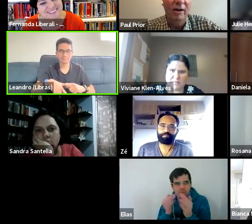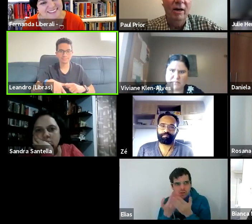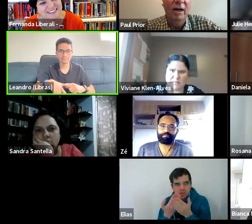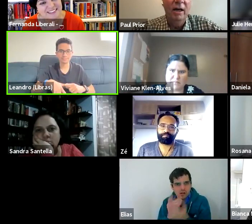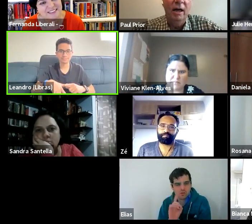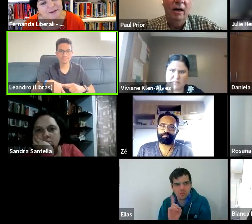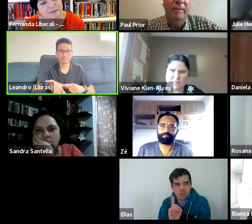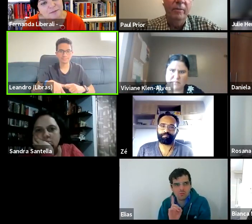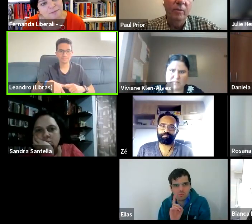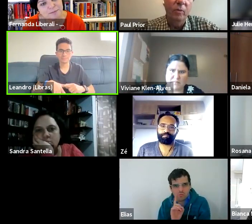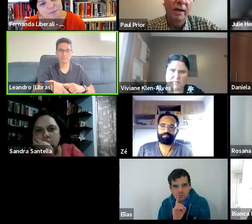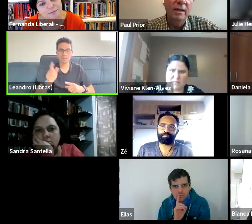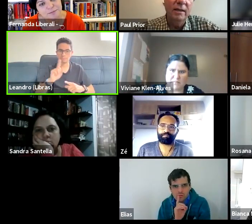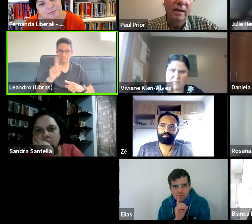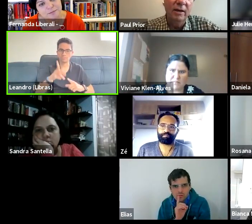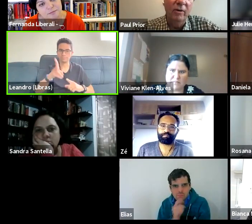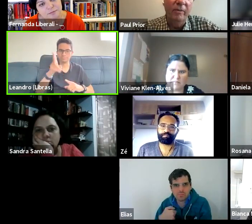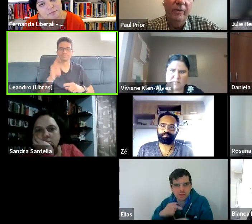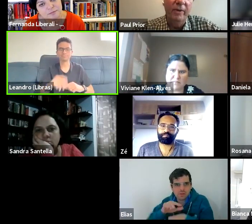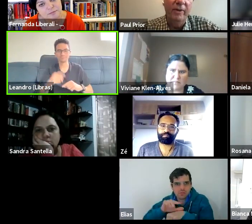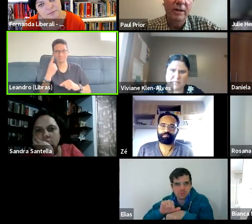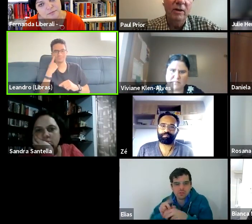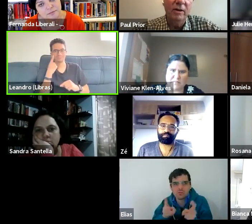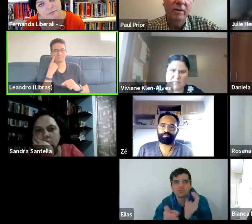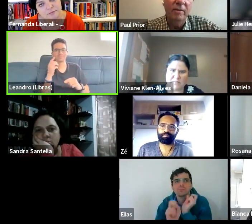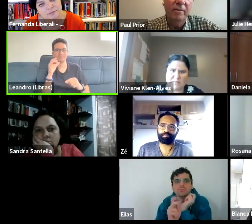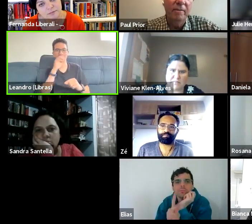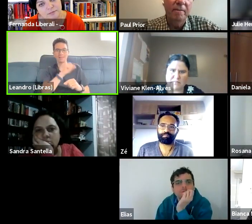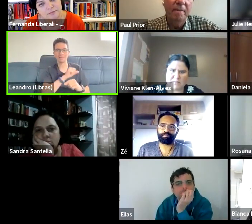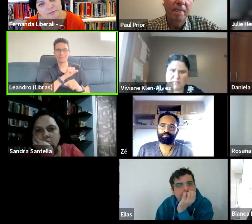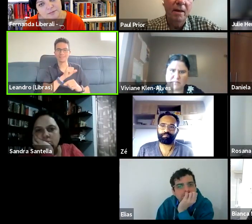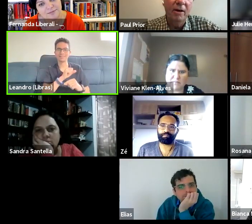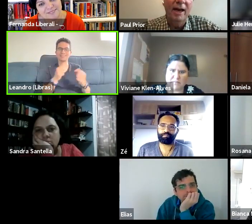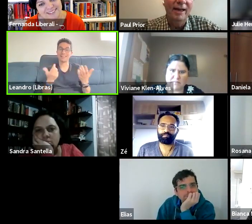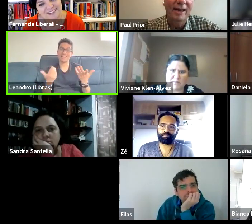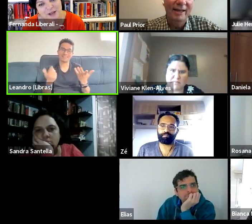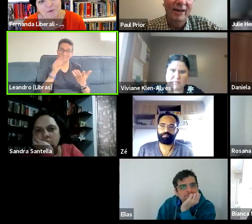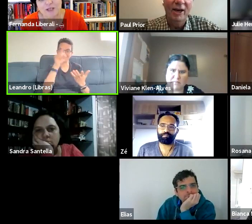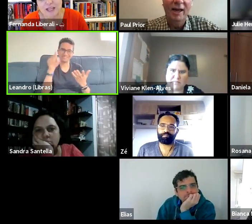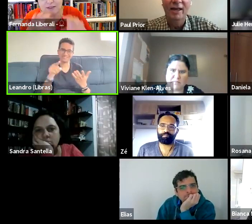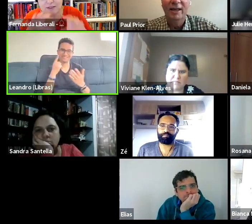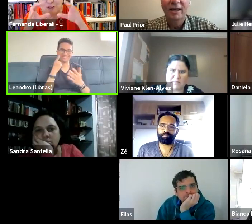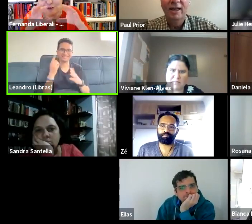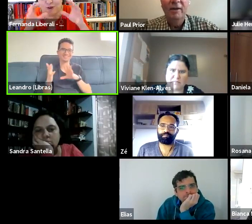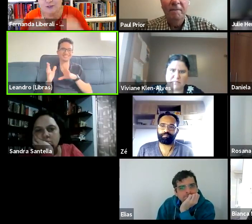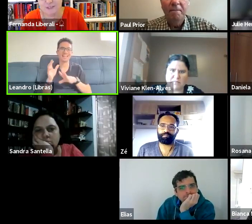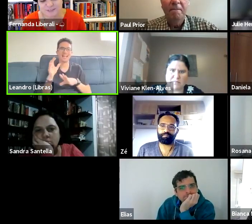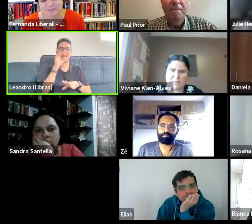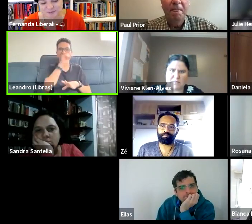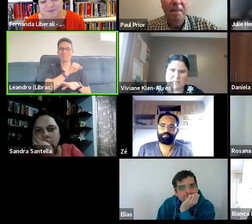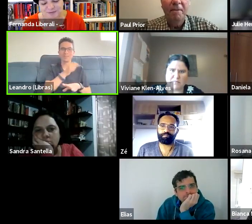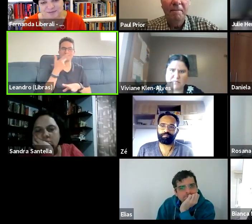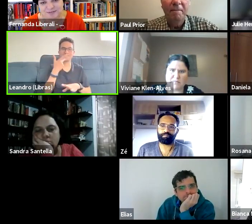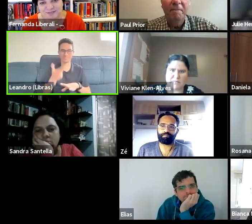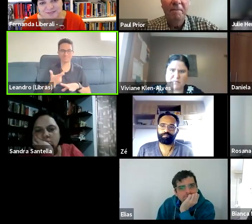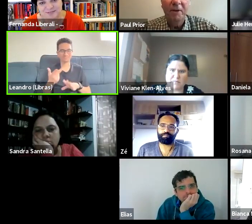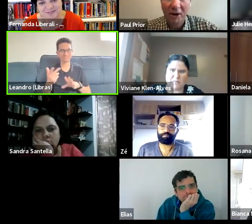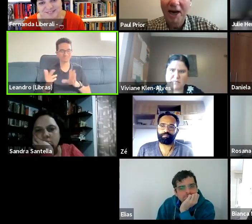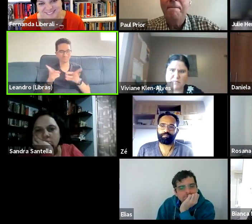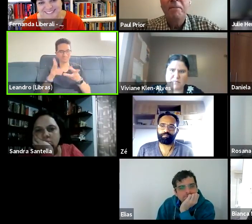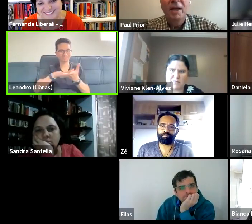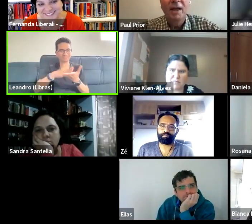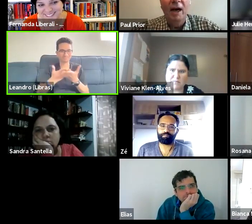pretty quick here. Um, one is, you know, Don't worry. Don't worry. Okay. Okay. We are okay.